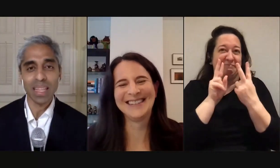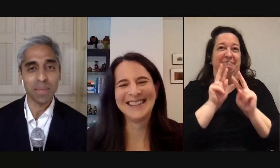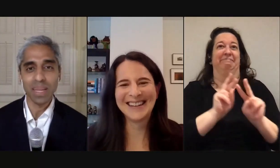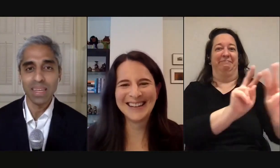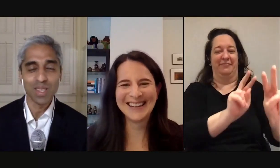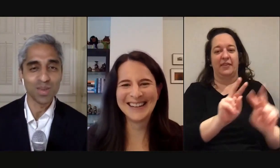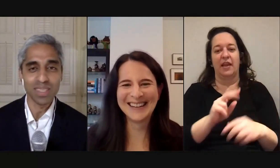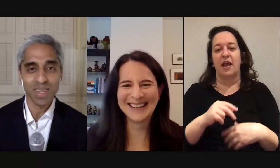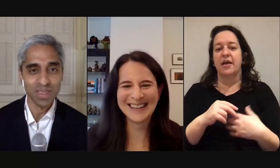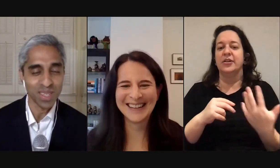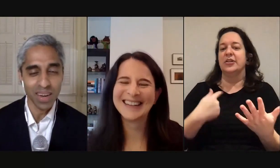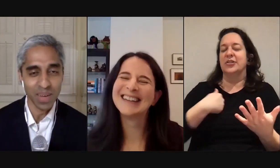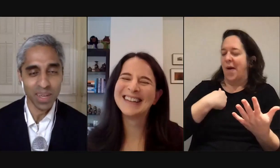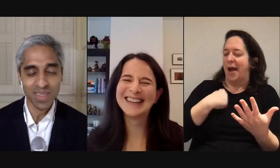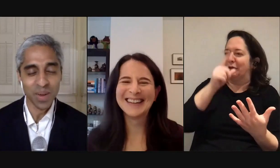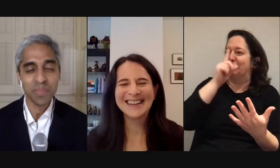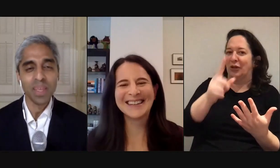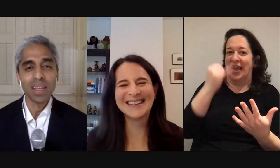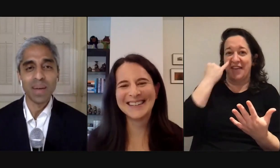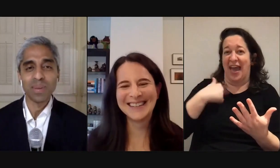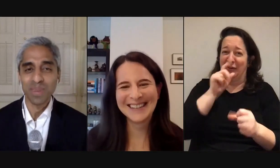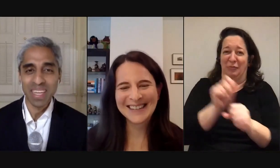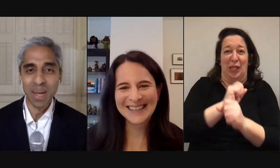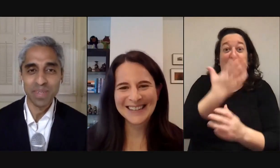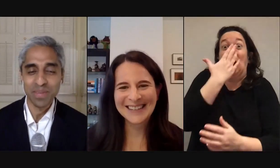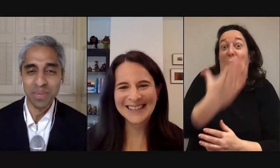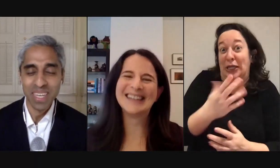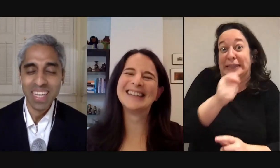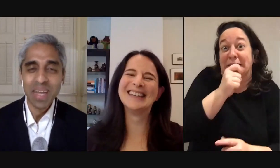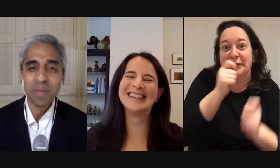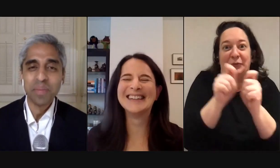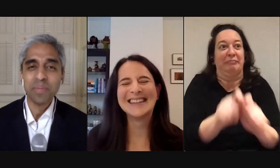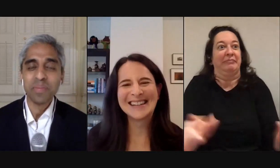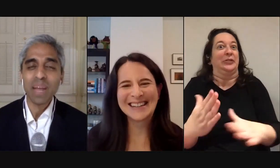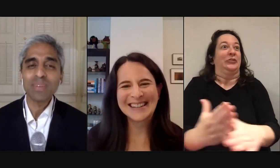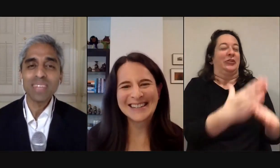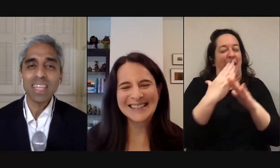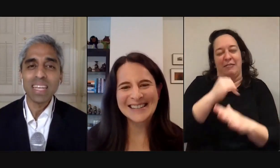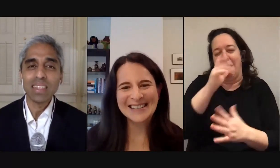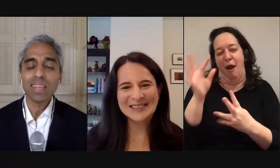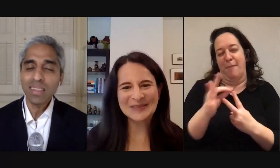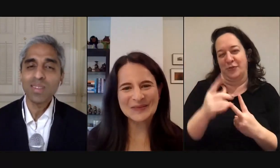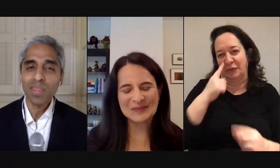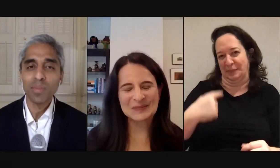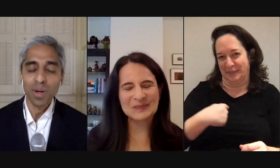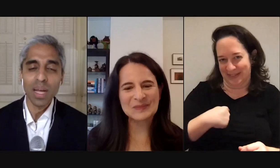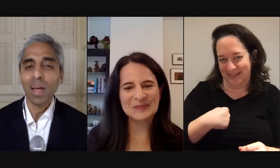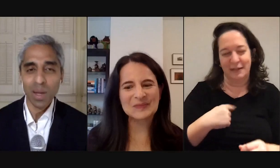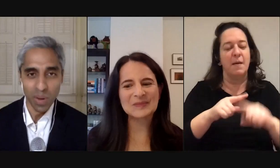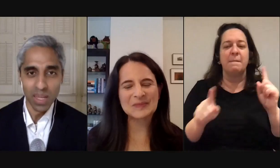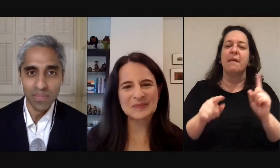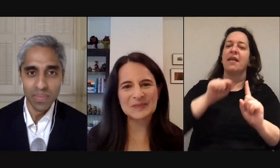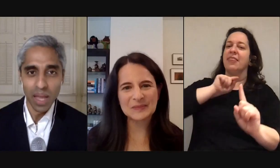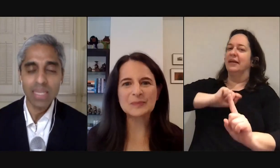I'm not sure I had that many juicy secrets to share anyway so that wasn't really an option for me but I will say that this is not the